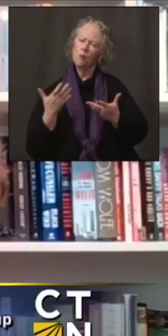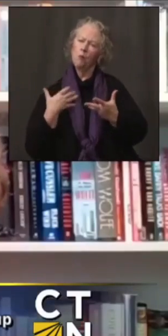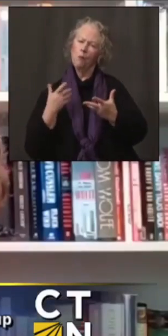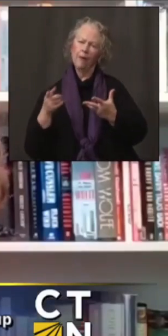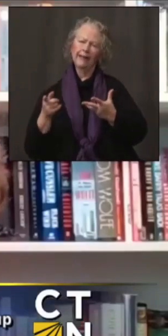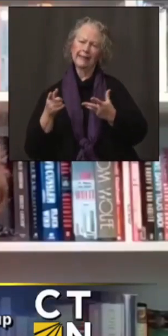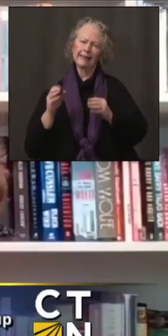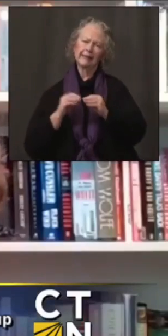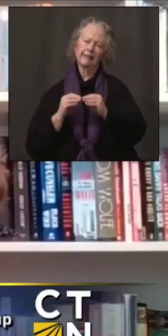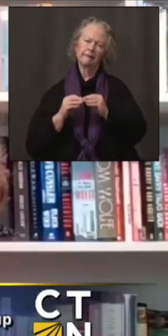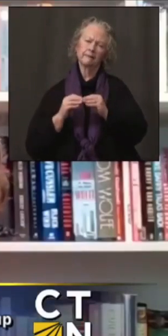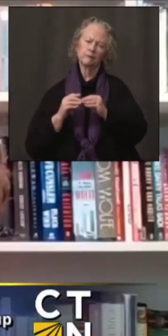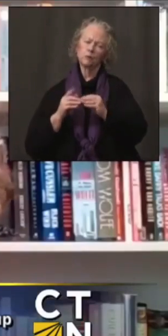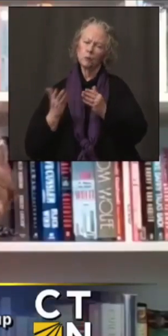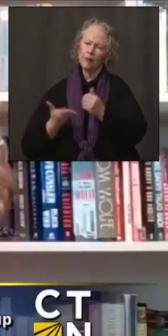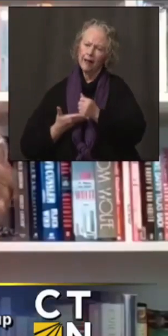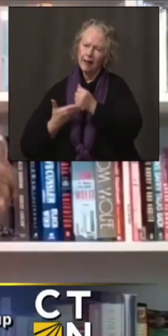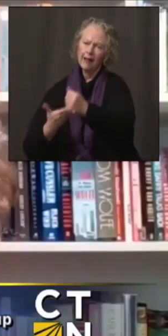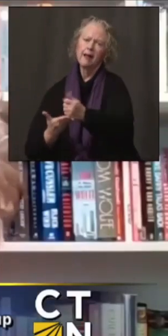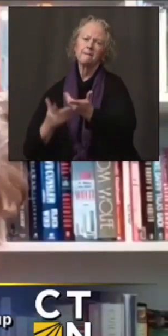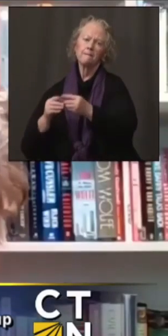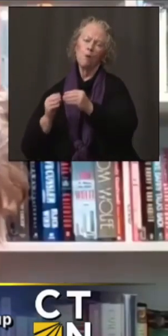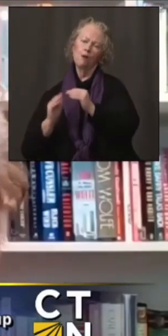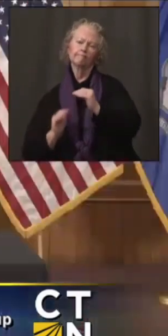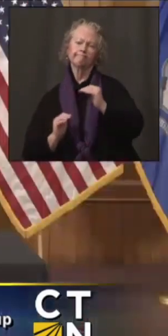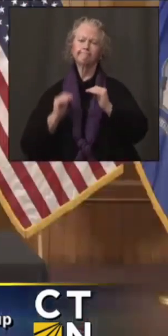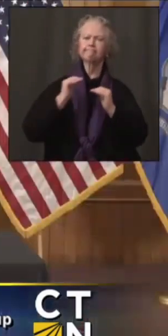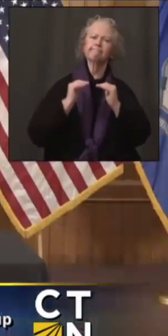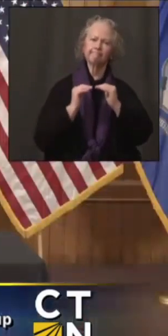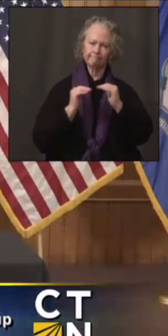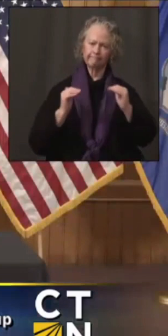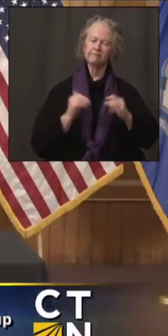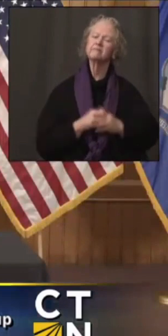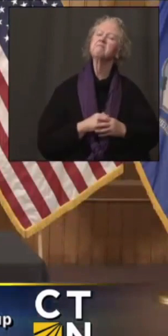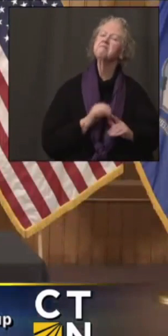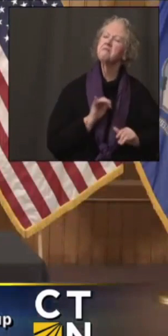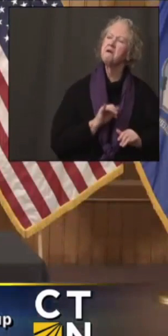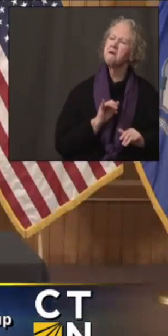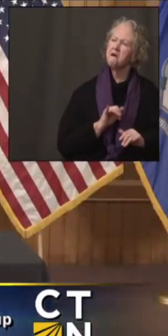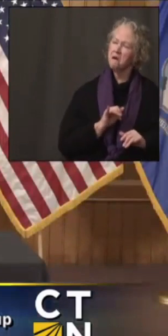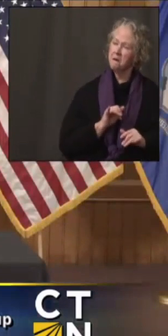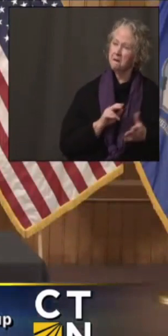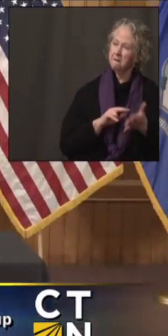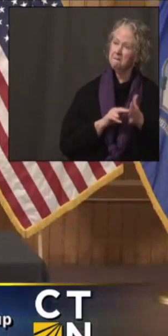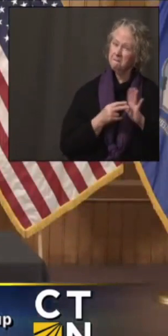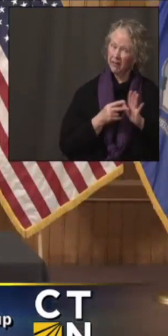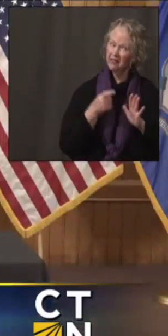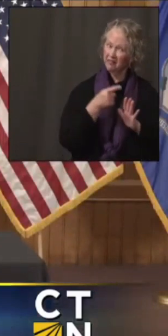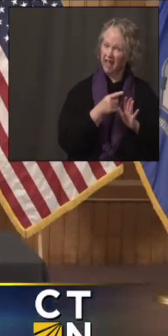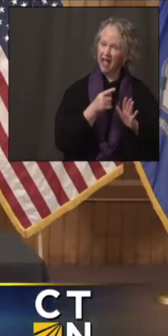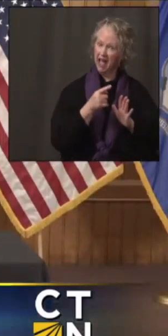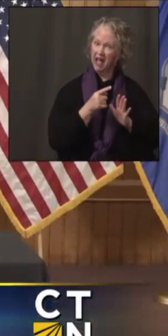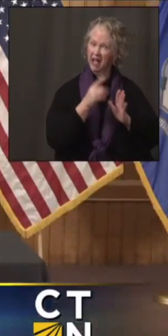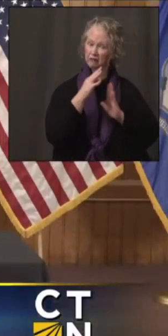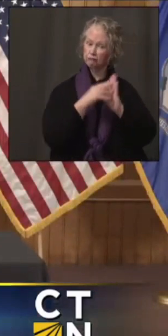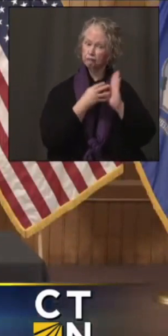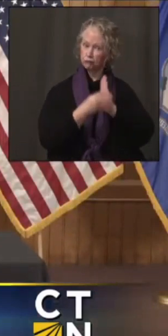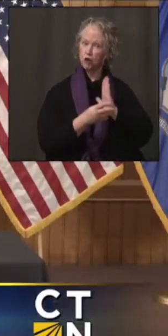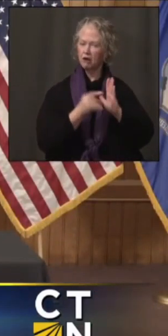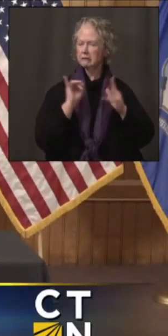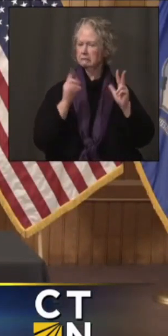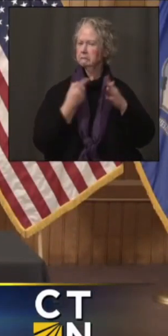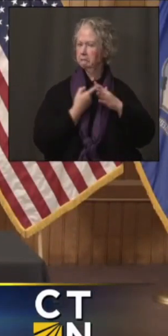those recommendations at the beginning of next week. Got it. So, we are going to be working off of that chart, at least for right now.